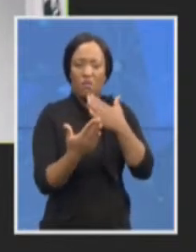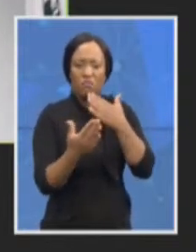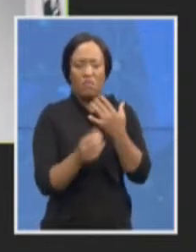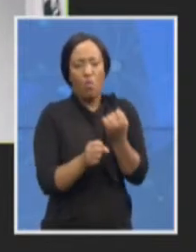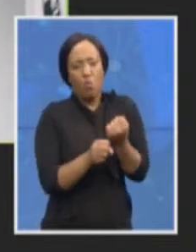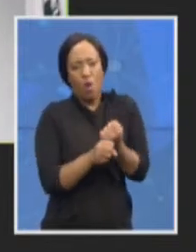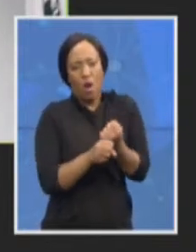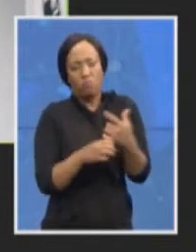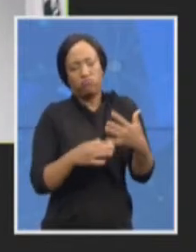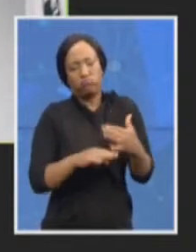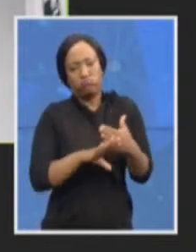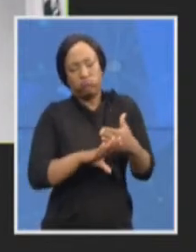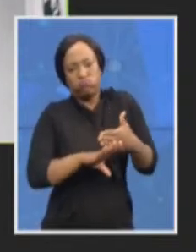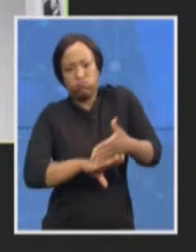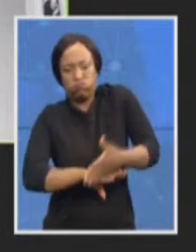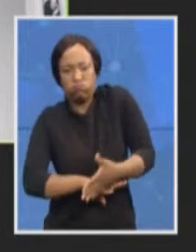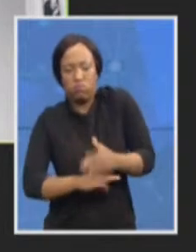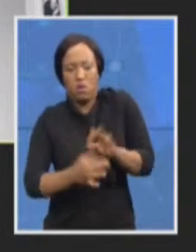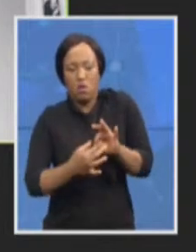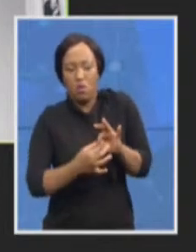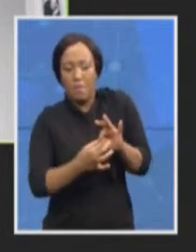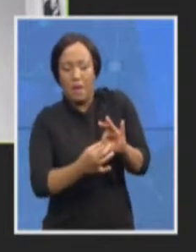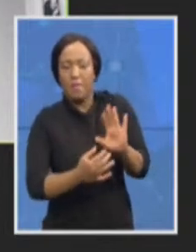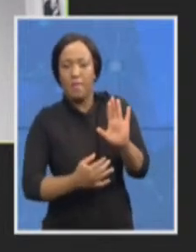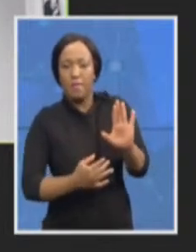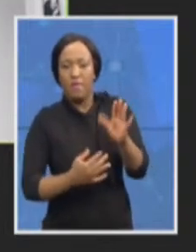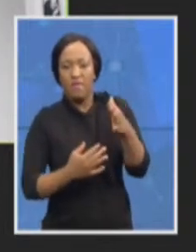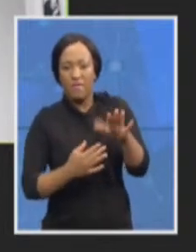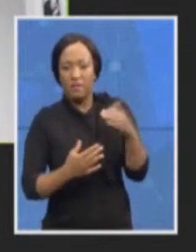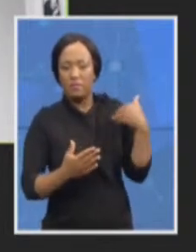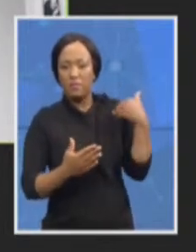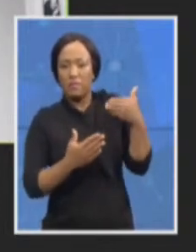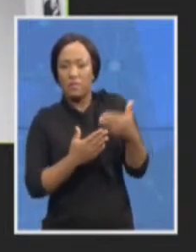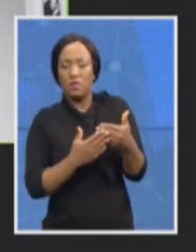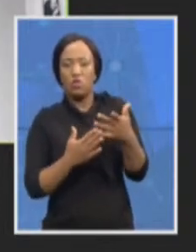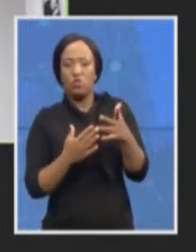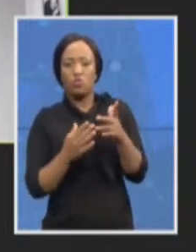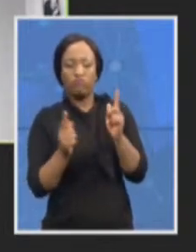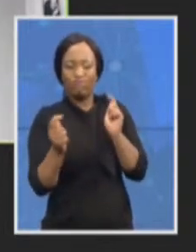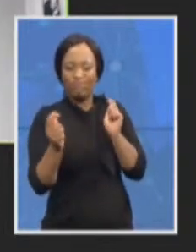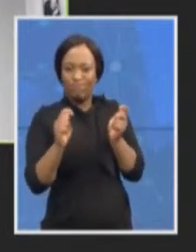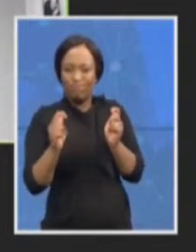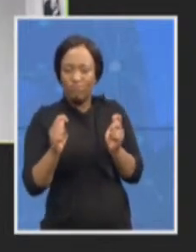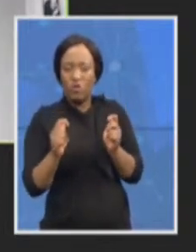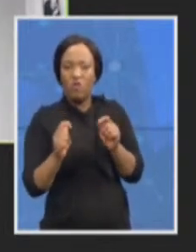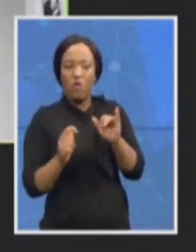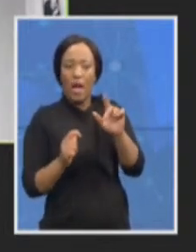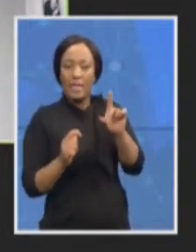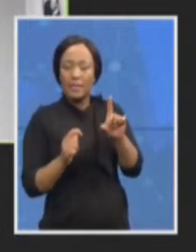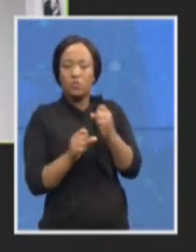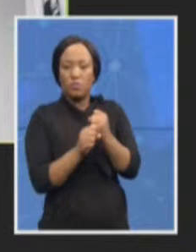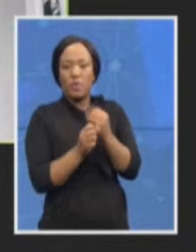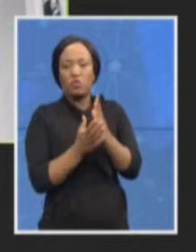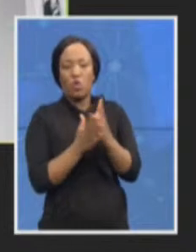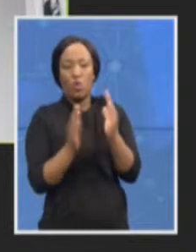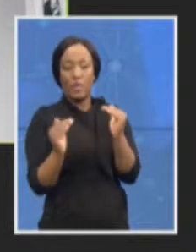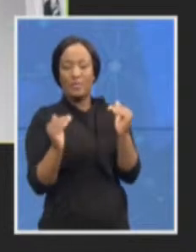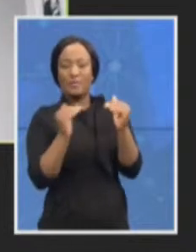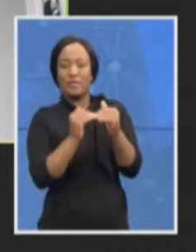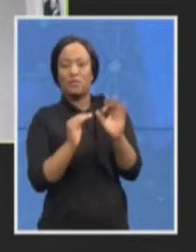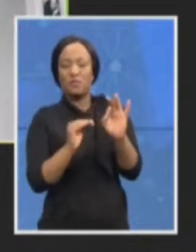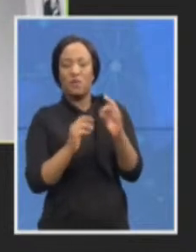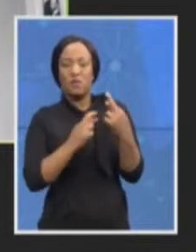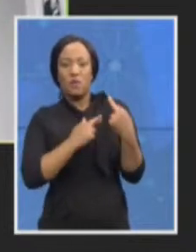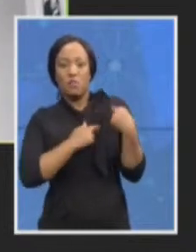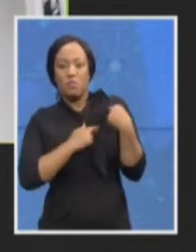she has made up in positioning the ID to bring justice to those most responsible for corruption and state capture